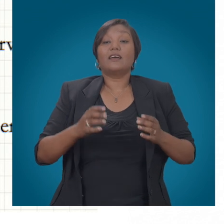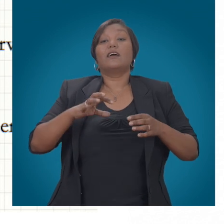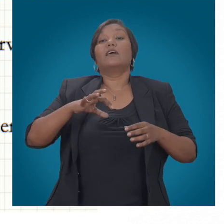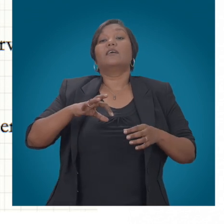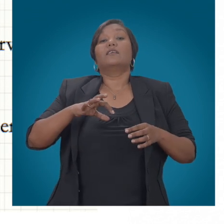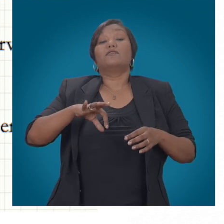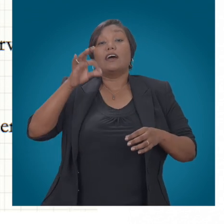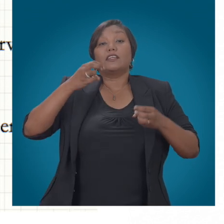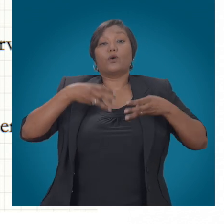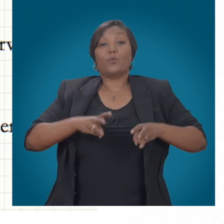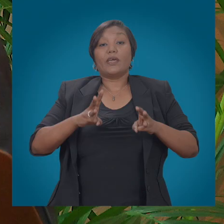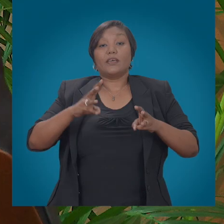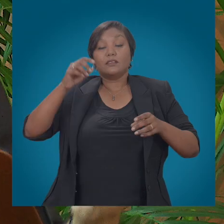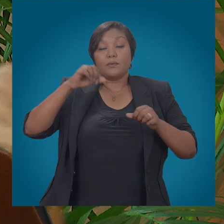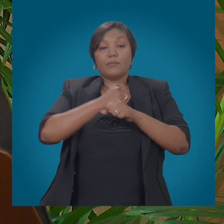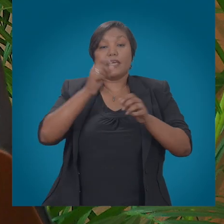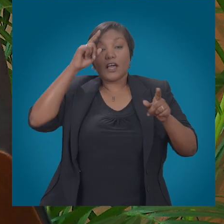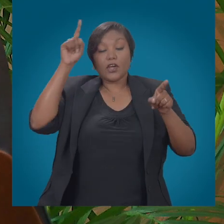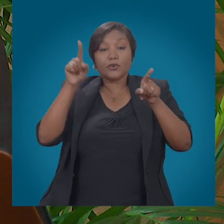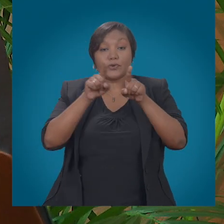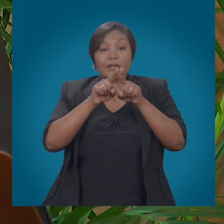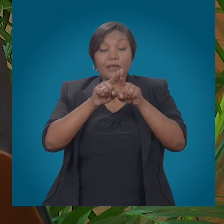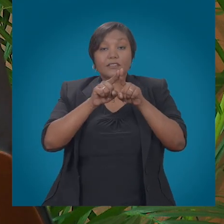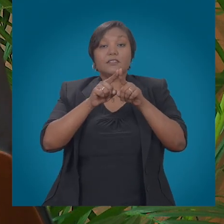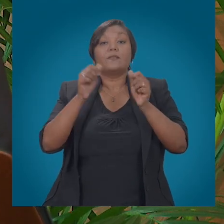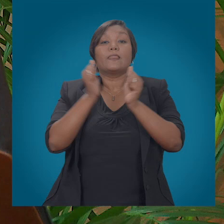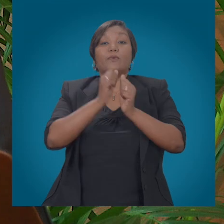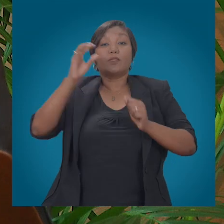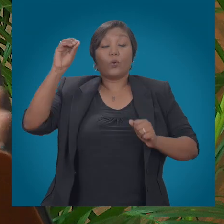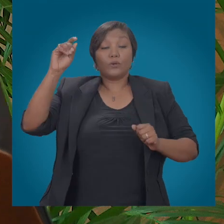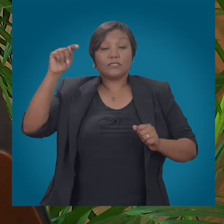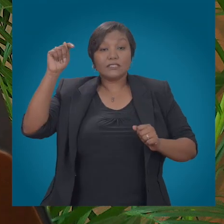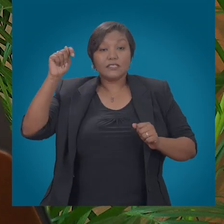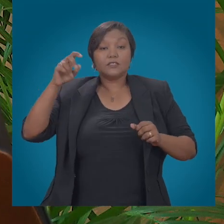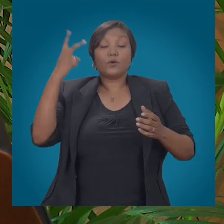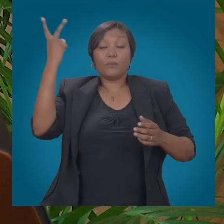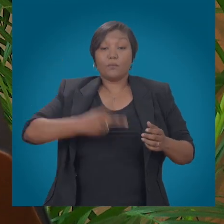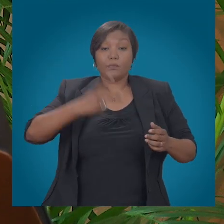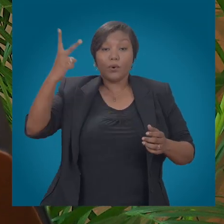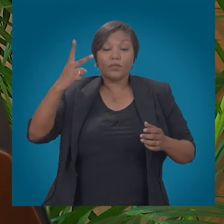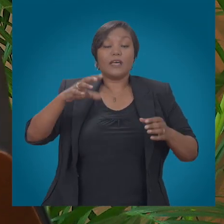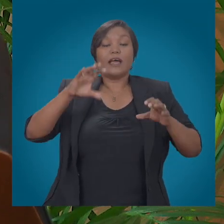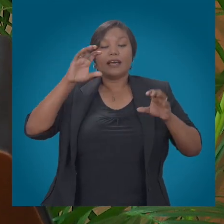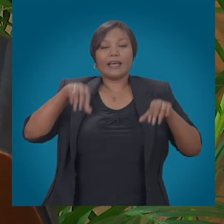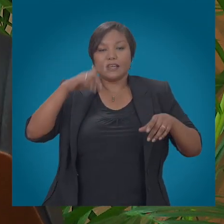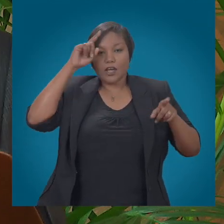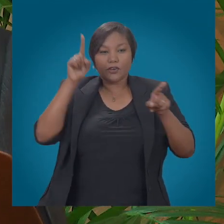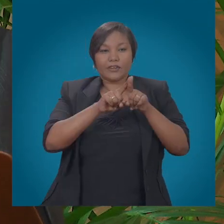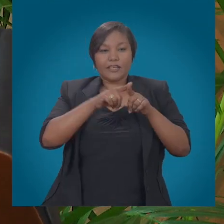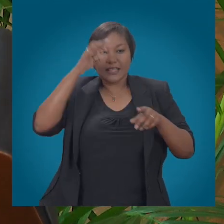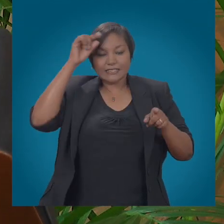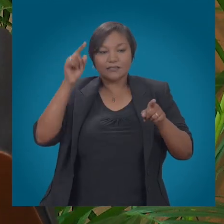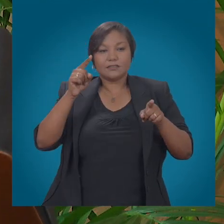partnering with your OTT-VOIP players coming up with a commercial agreement that is mutually beneficial to all. However,